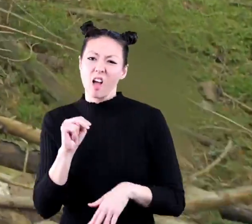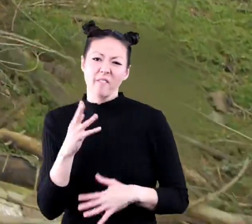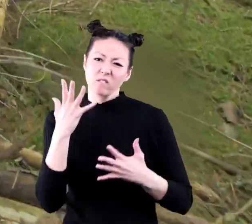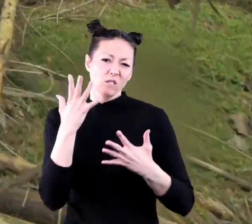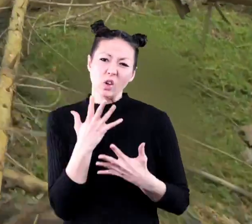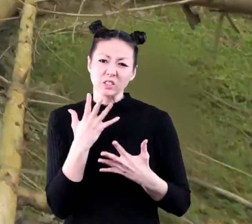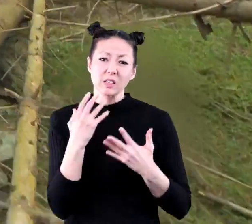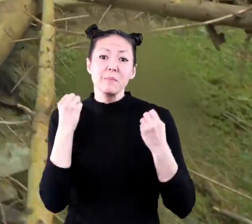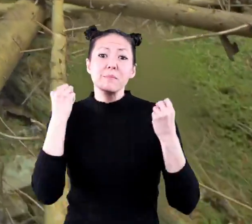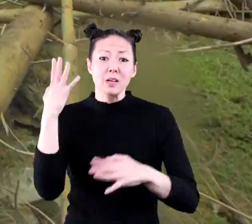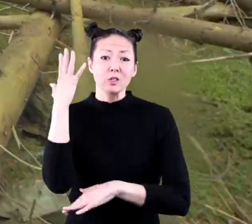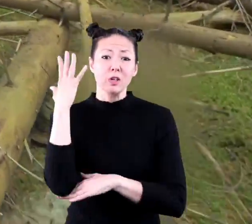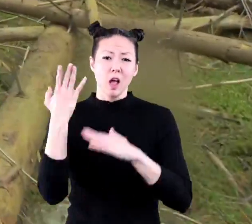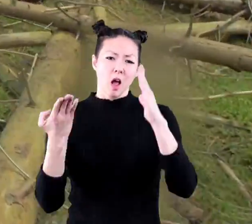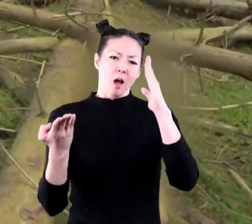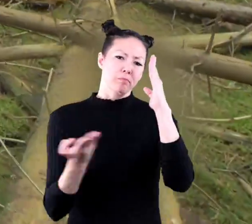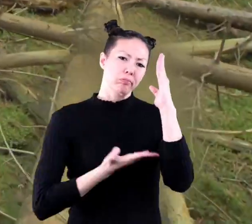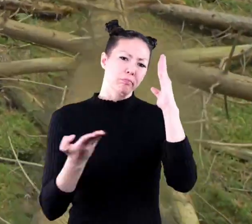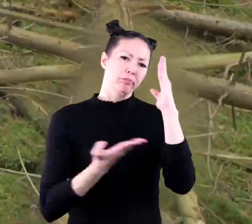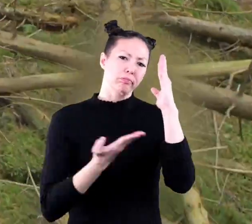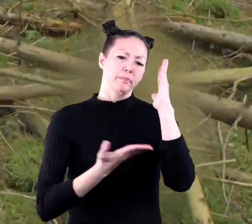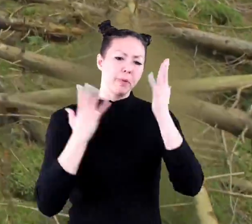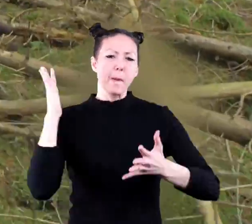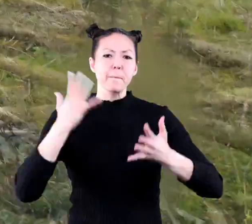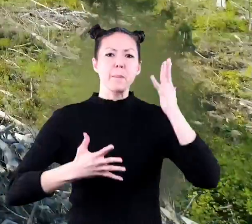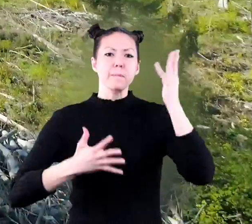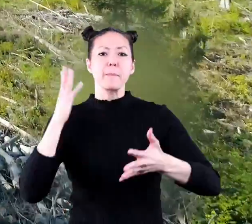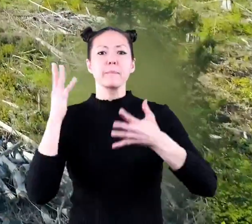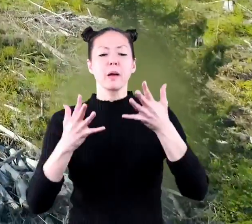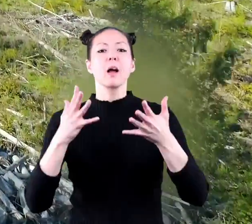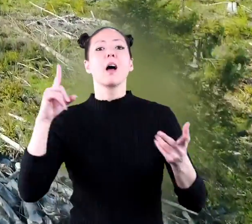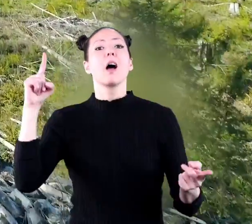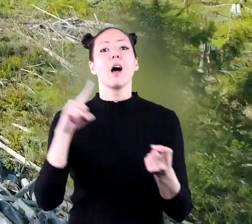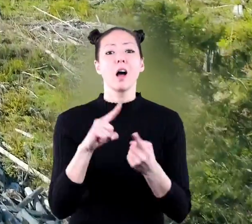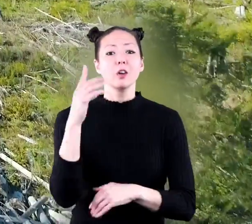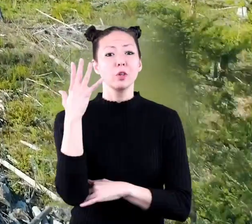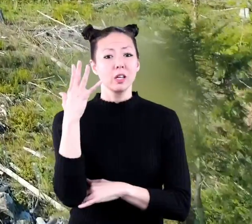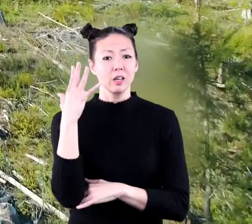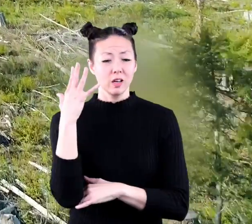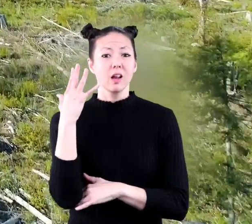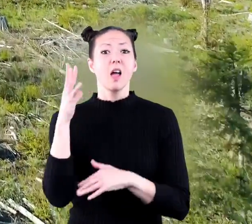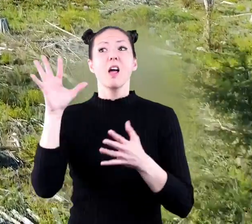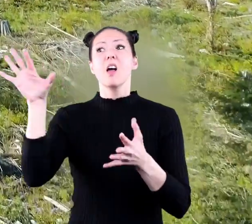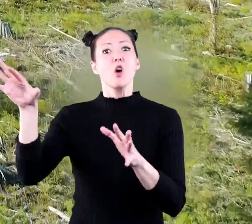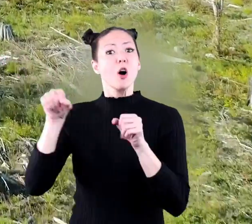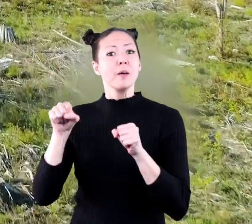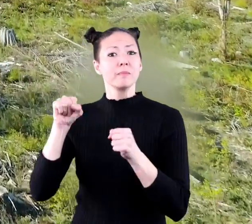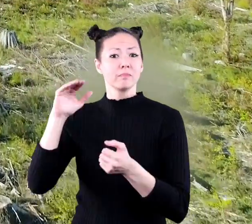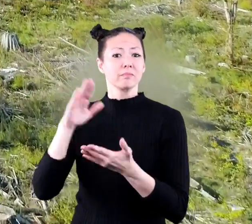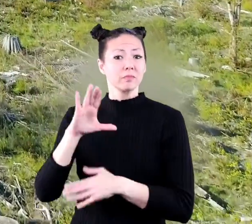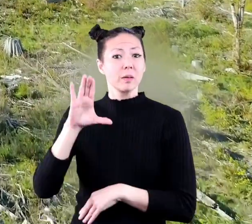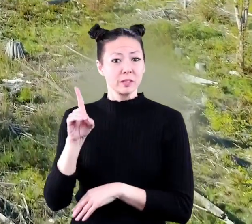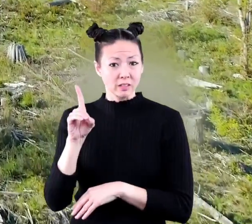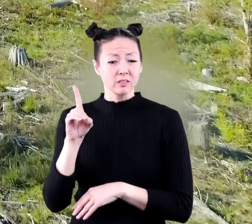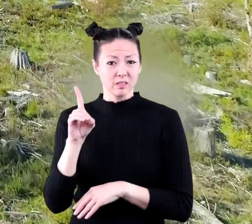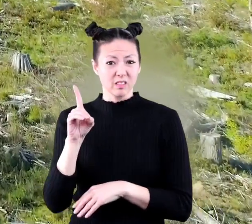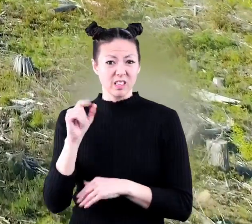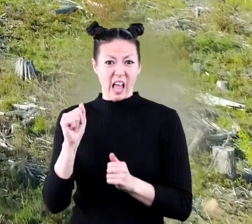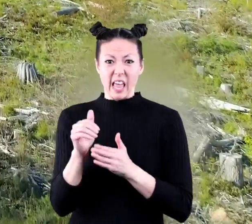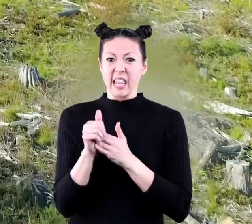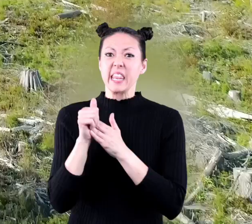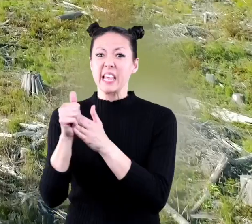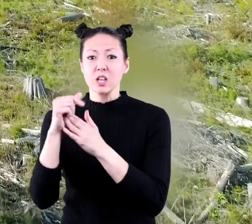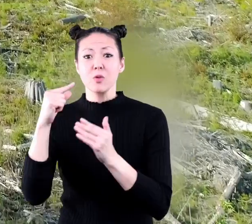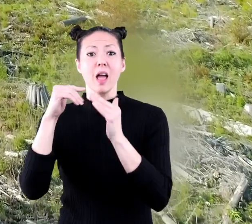Unfortunately, the more trees that are cut down, the less trees there are to absorb the carbon dioxide, which further